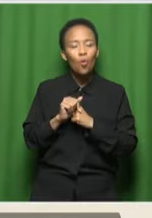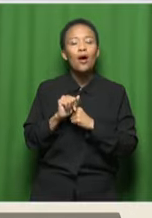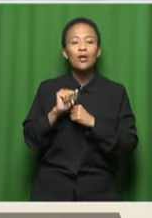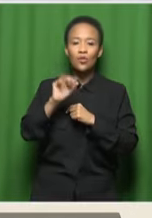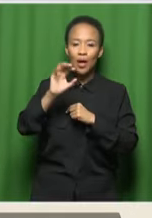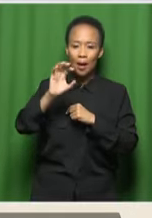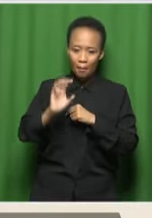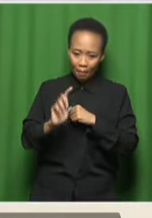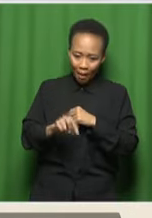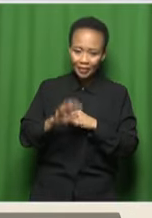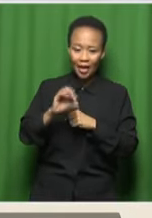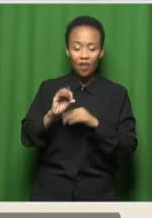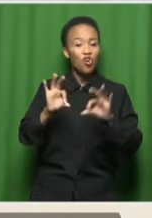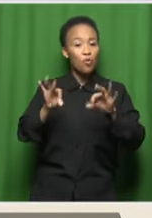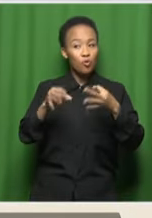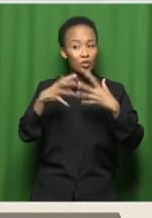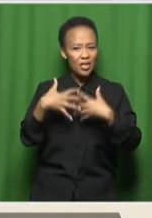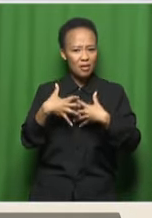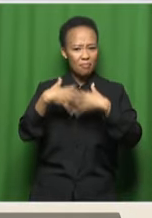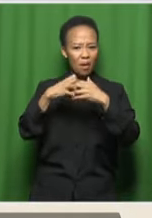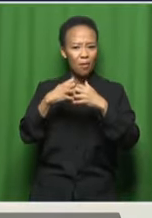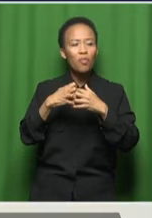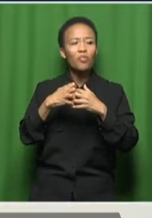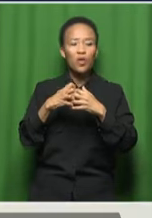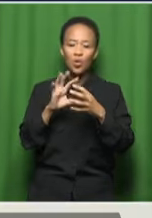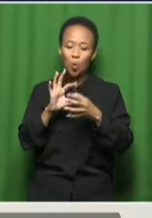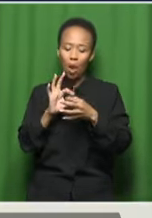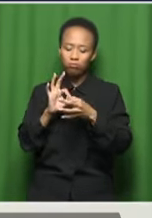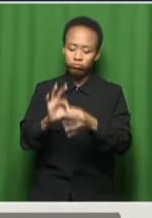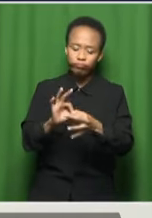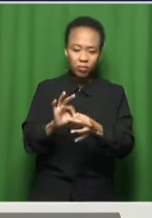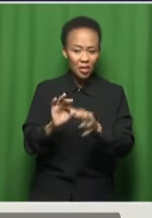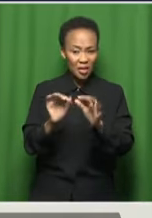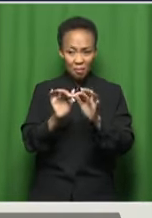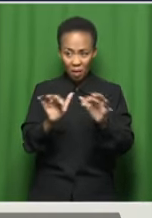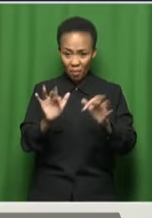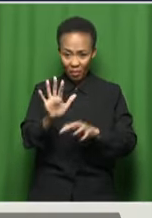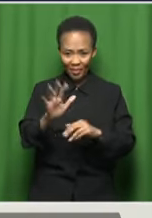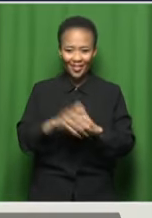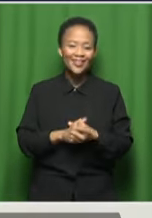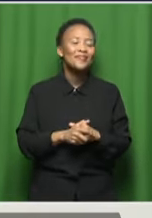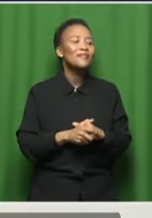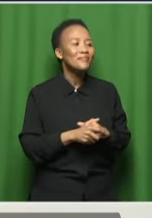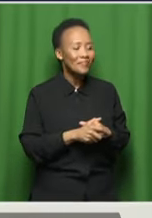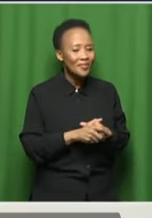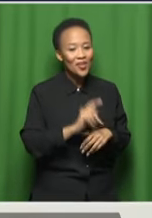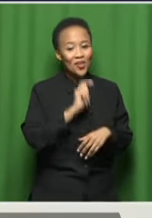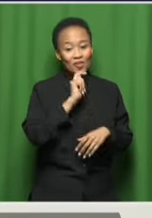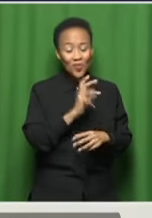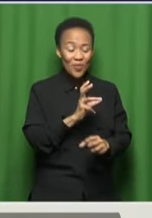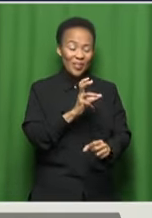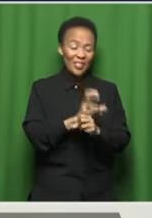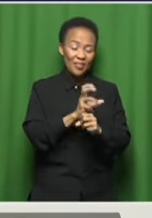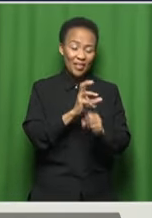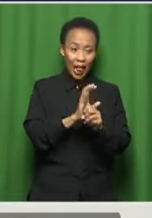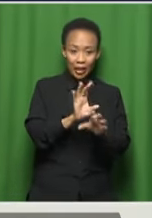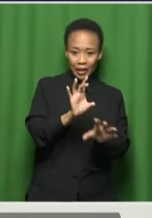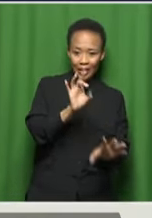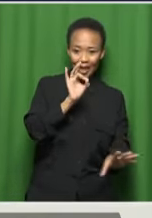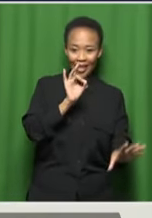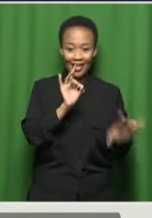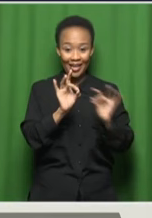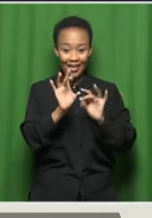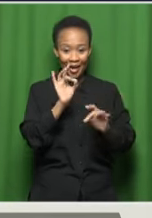resonate with modern audiences? Yes. So, it's quite a lot. So it's quite difficult to, like, choose. But I'm